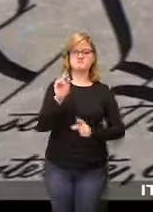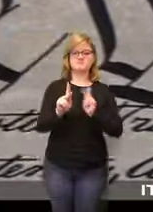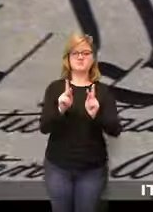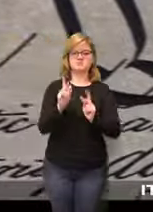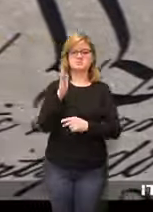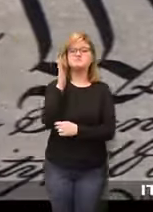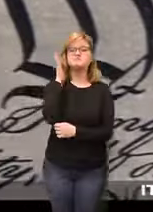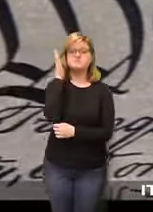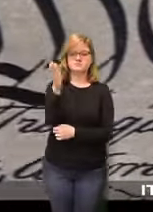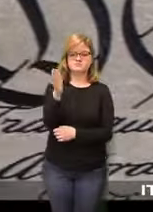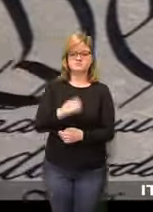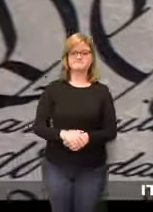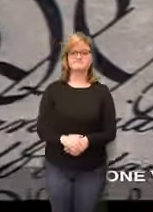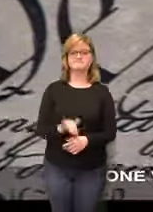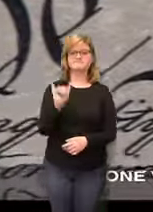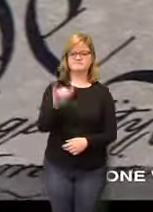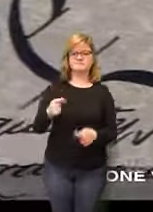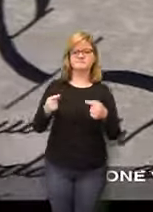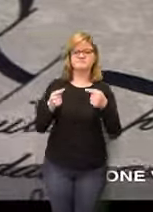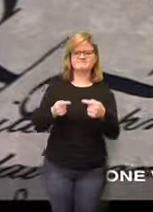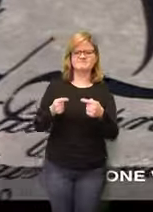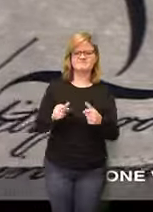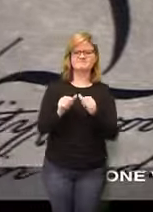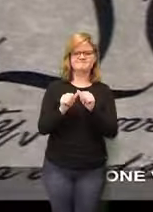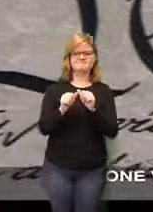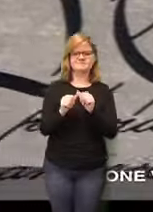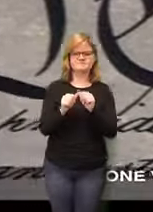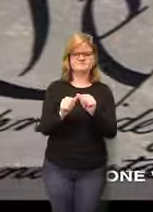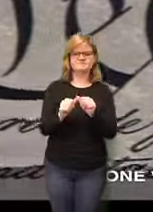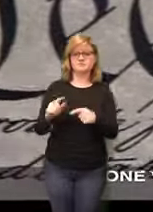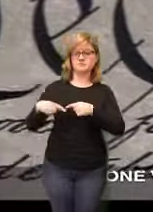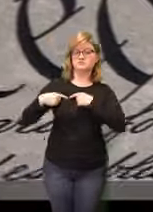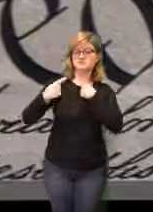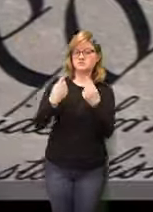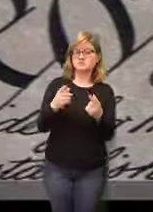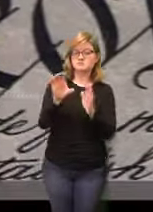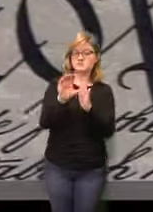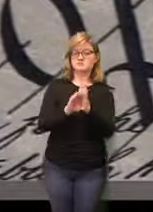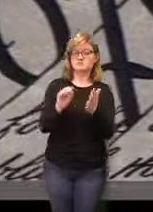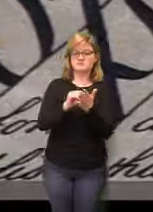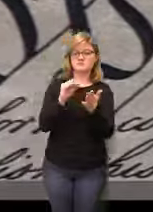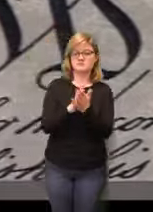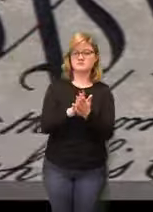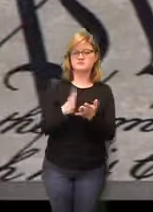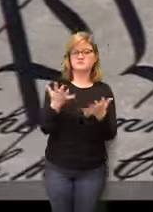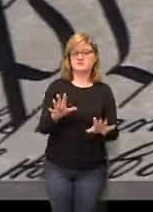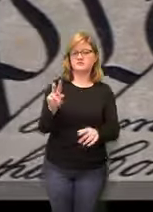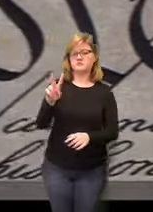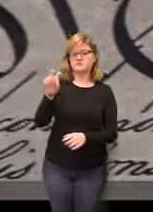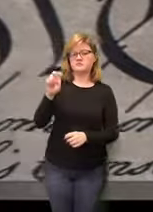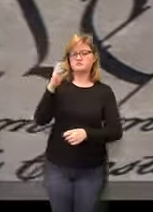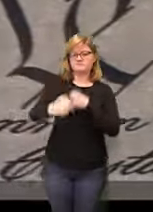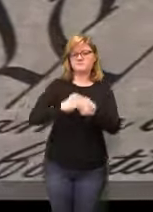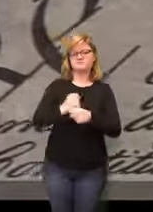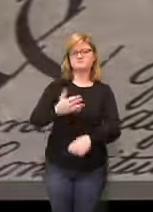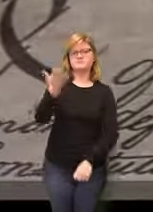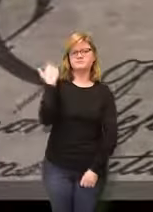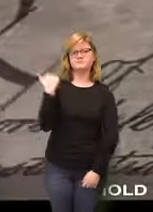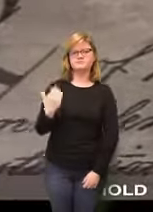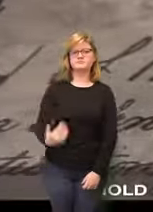it is an ongoing struggle one which began as soon as the words were written over two centuries ago